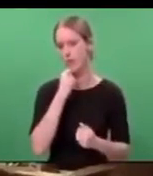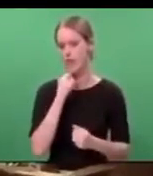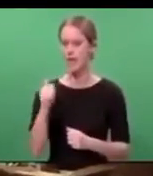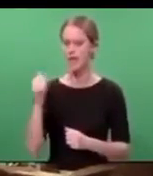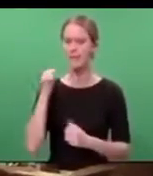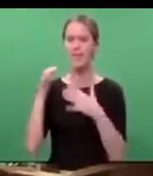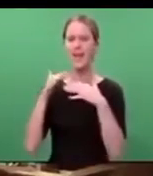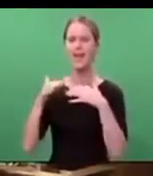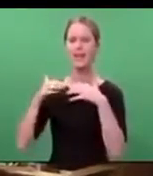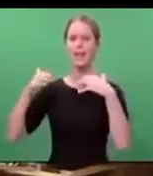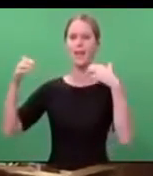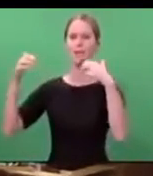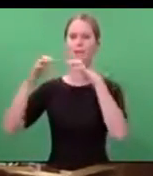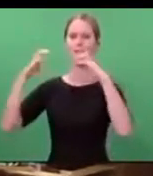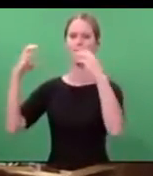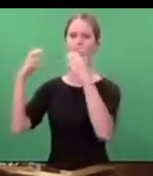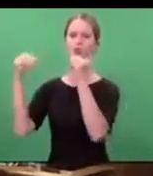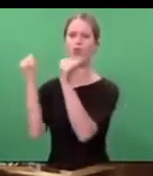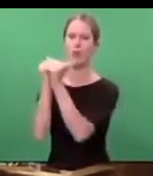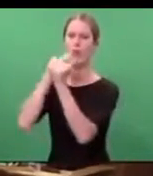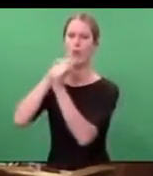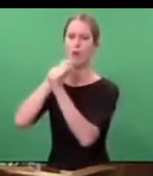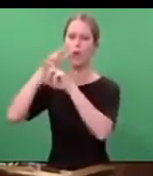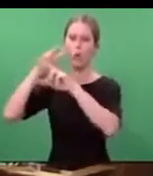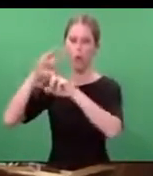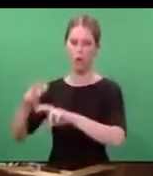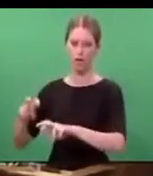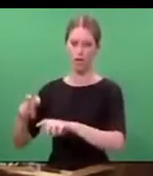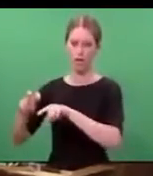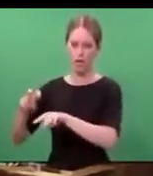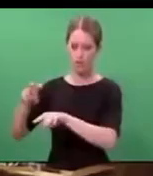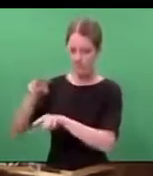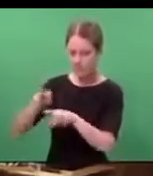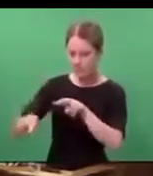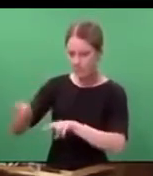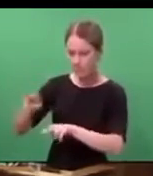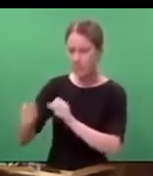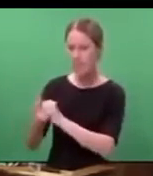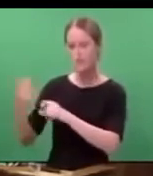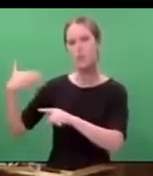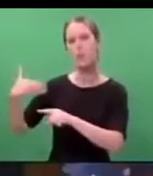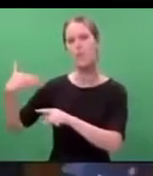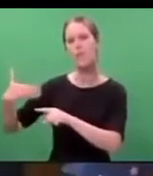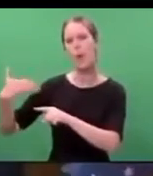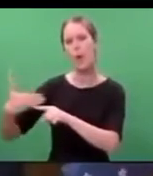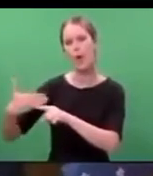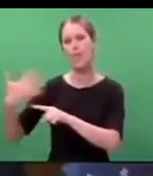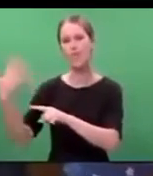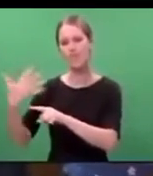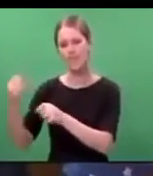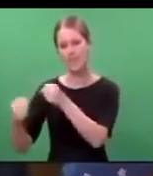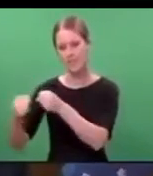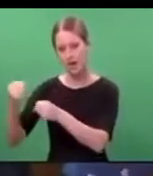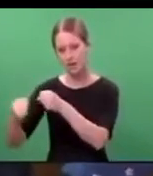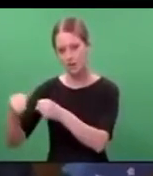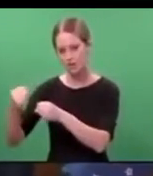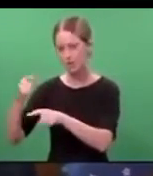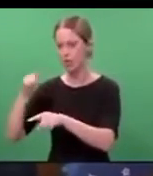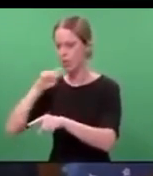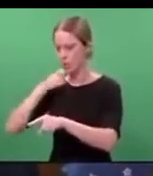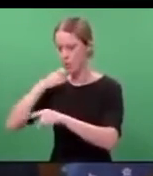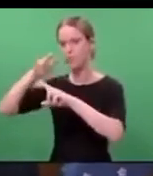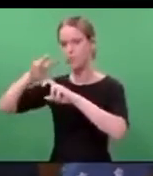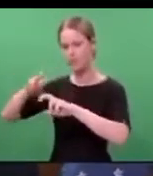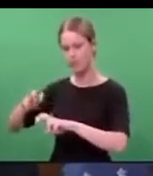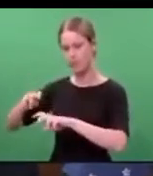Cabinet agreed that an inquiry, one that looks into the events that led up to the attack on 15 March, will occur.